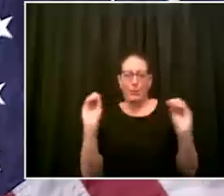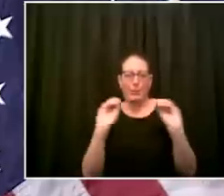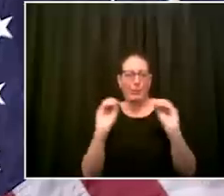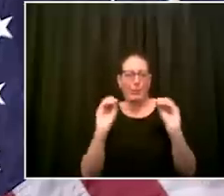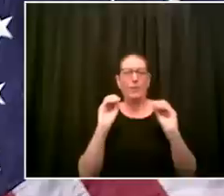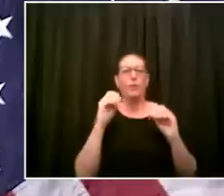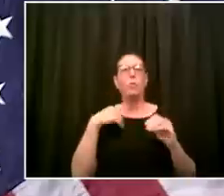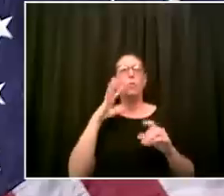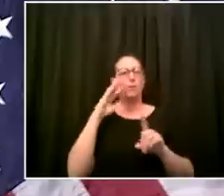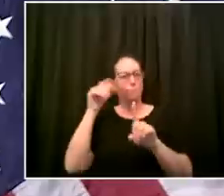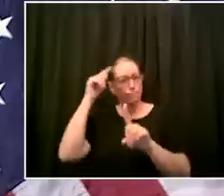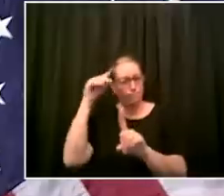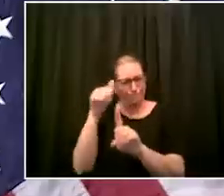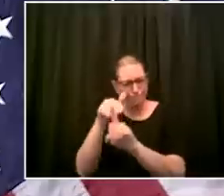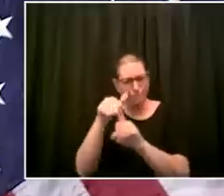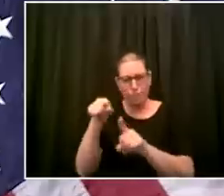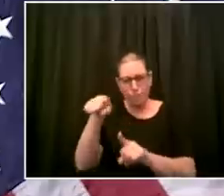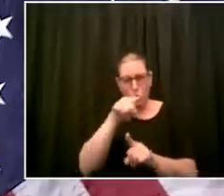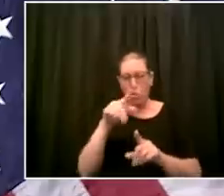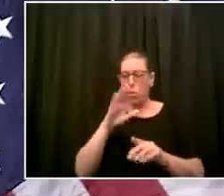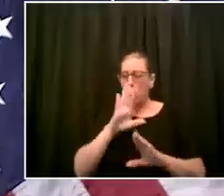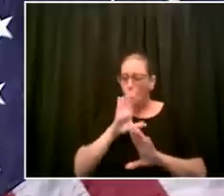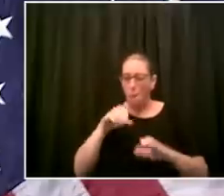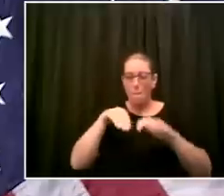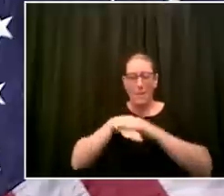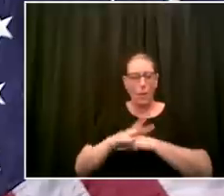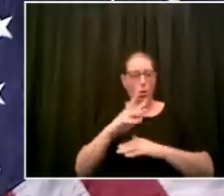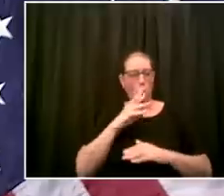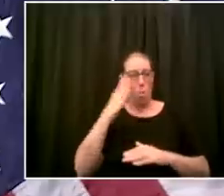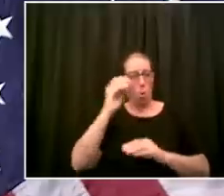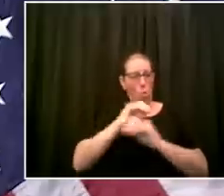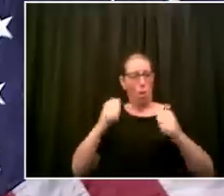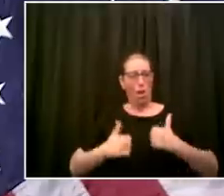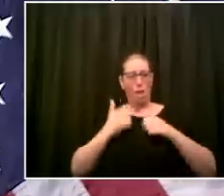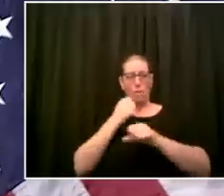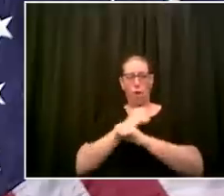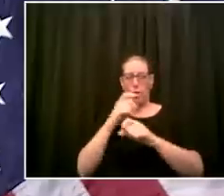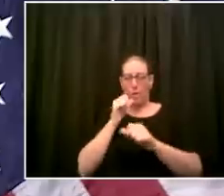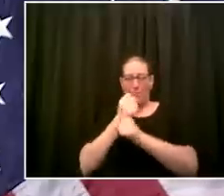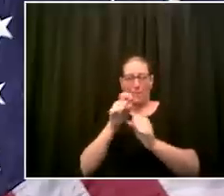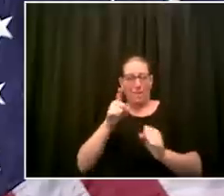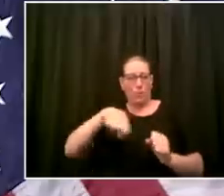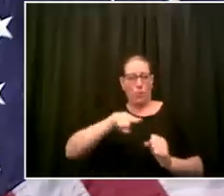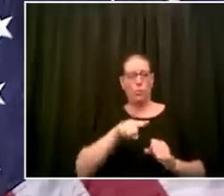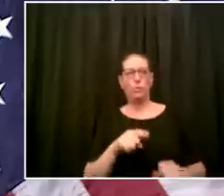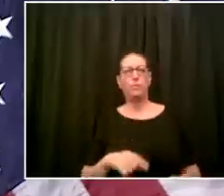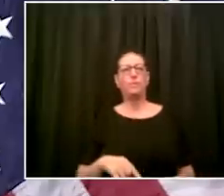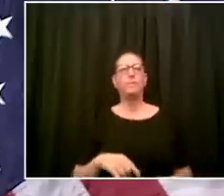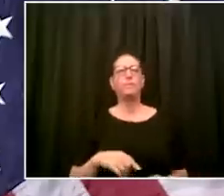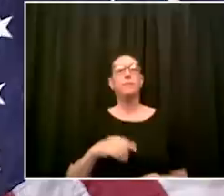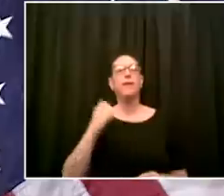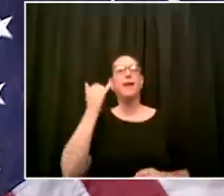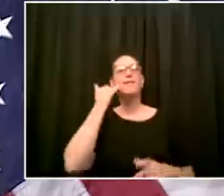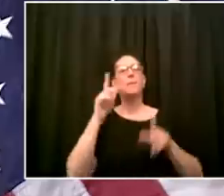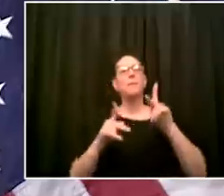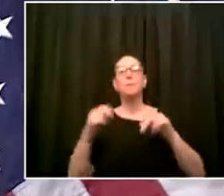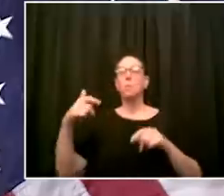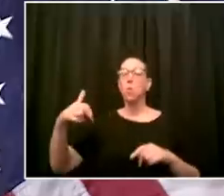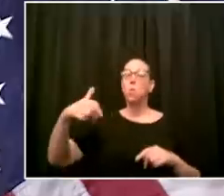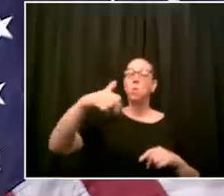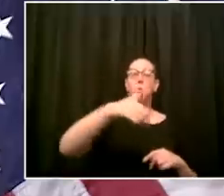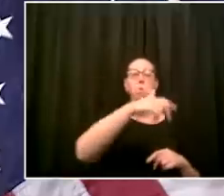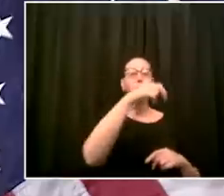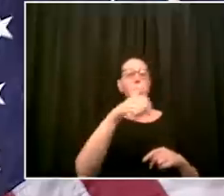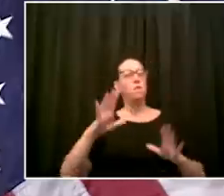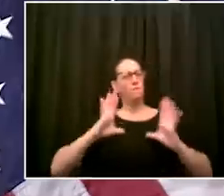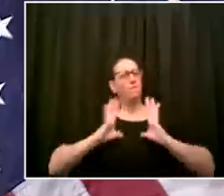so we want to keep people moving we want to make sure nothing gets too crowded don't want to see the boardwalks crowded just classic